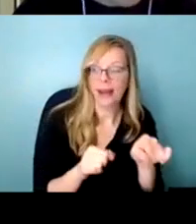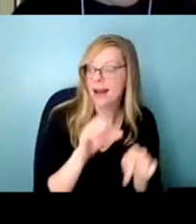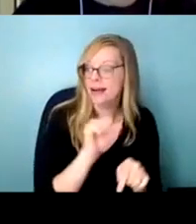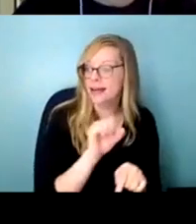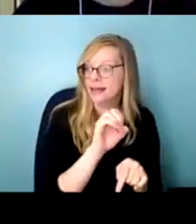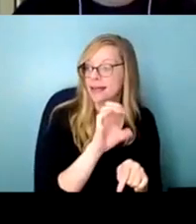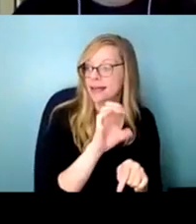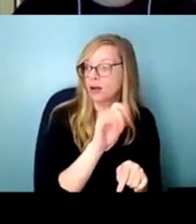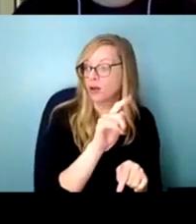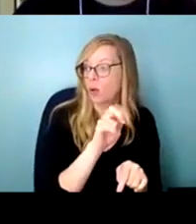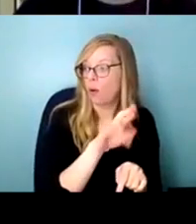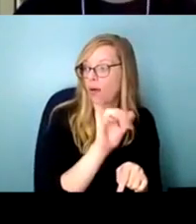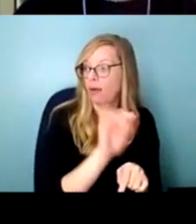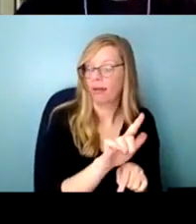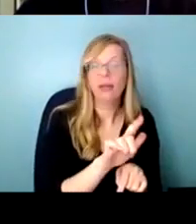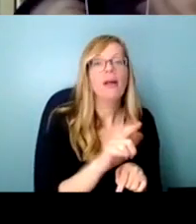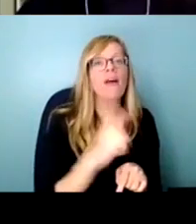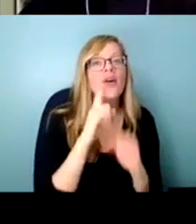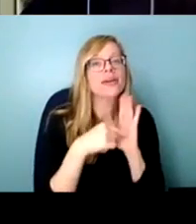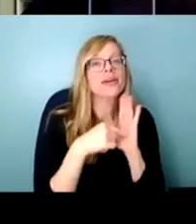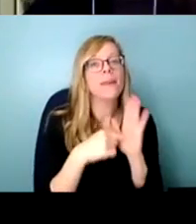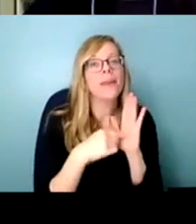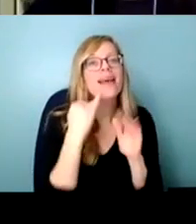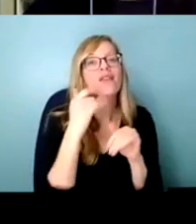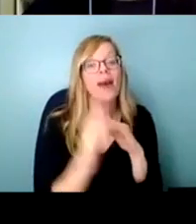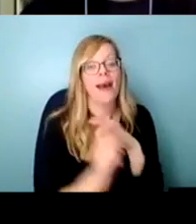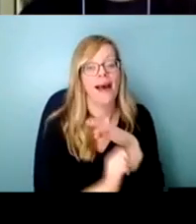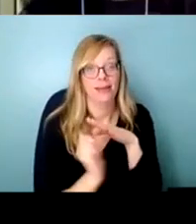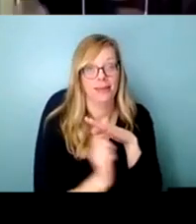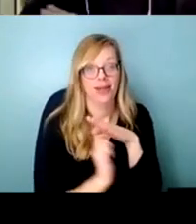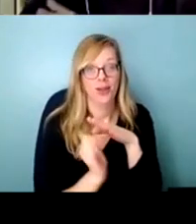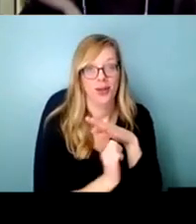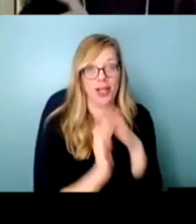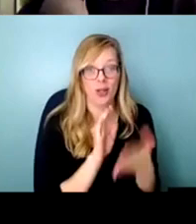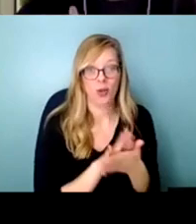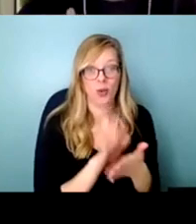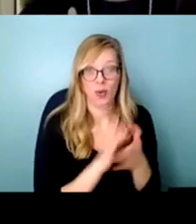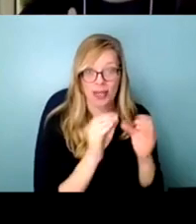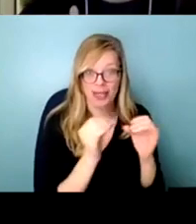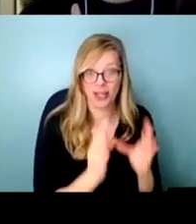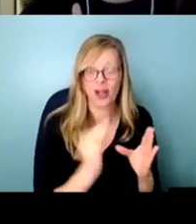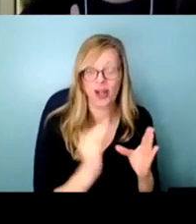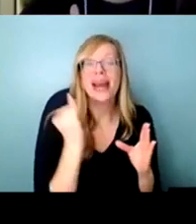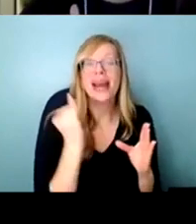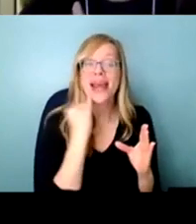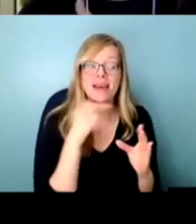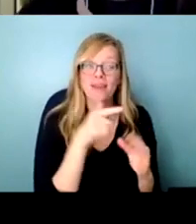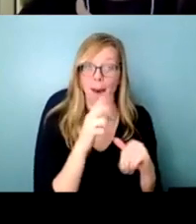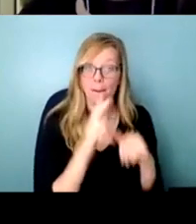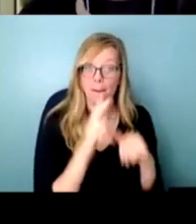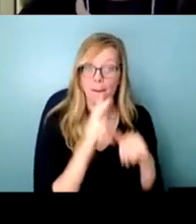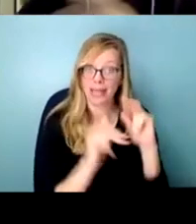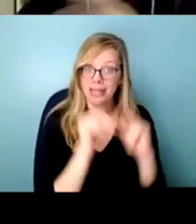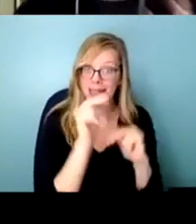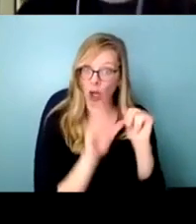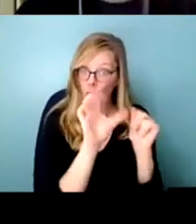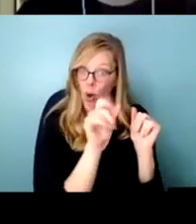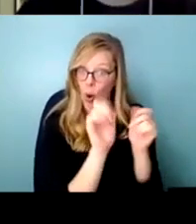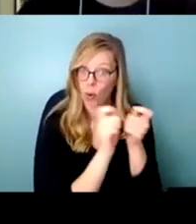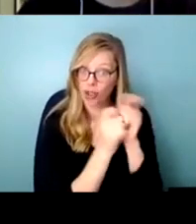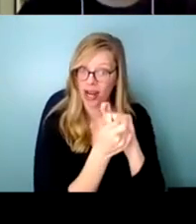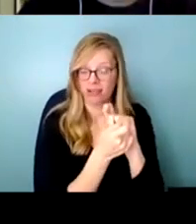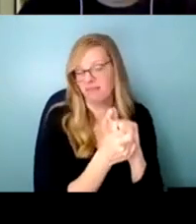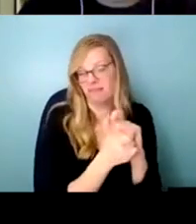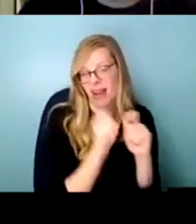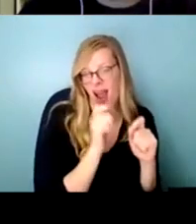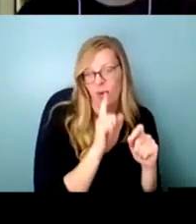um if you're if you're an elementary school teacher and there's changes to the building code code uh that's probably not